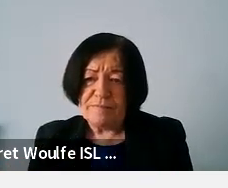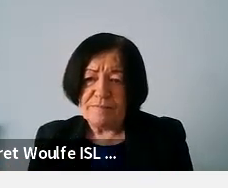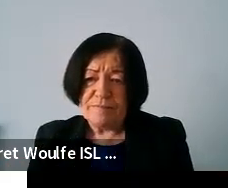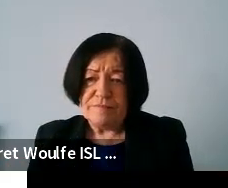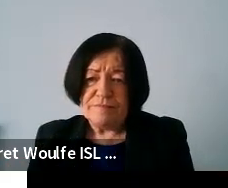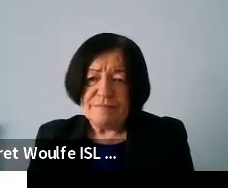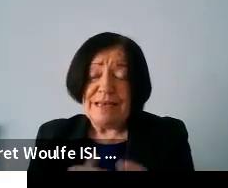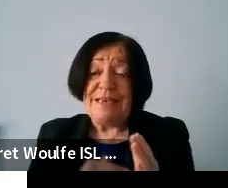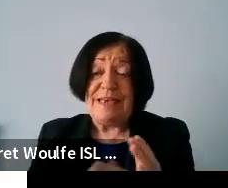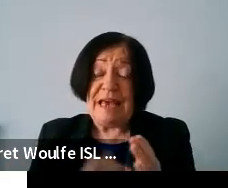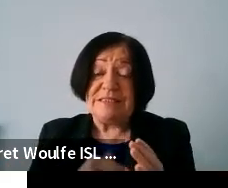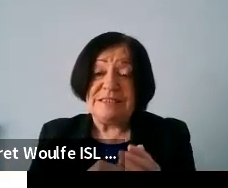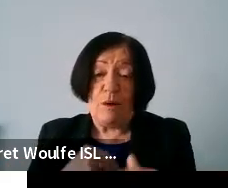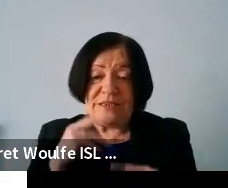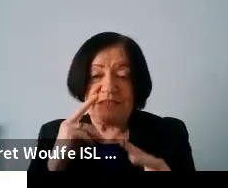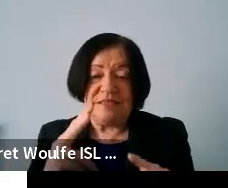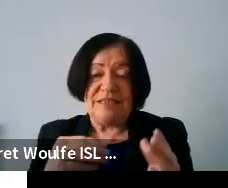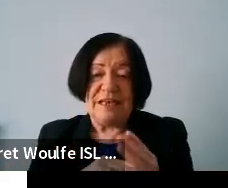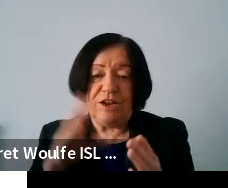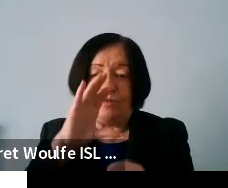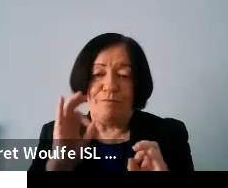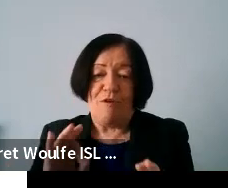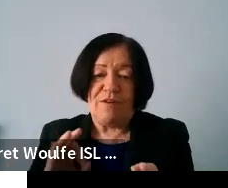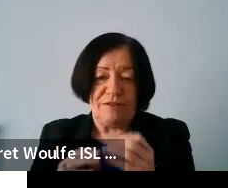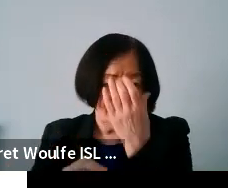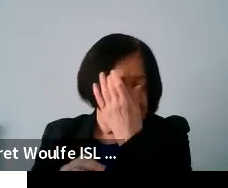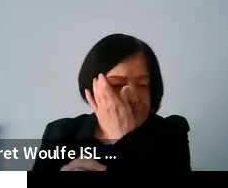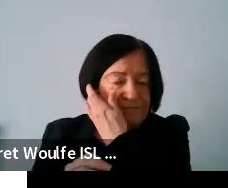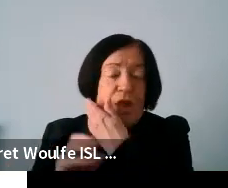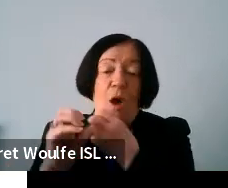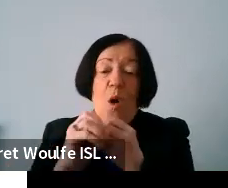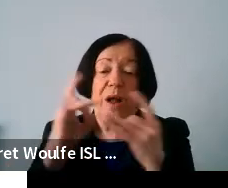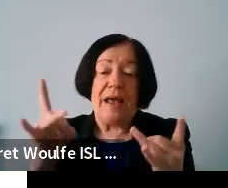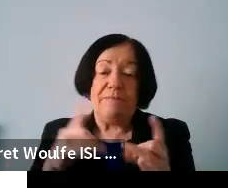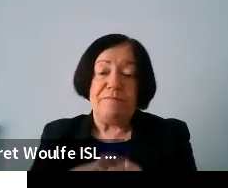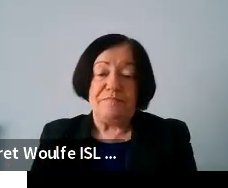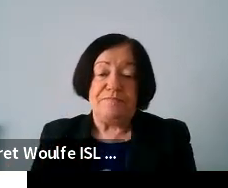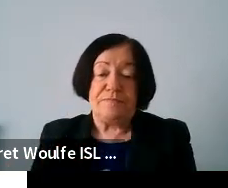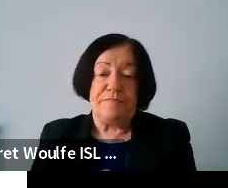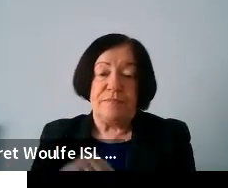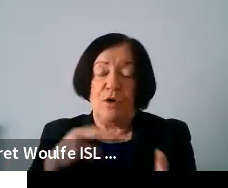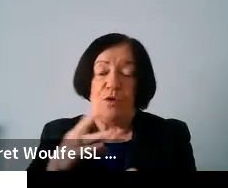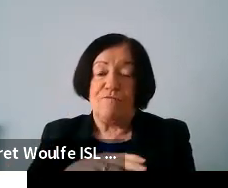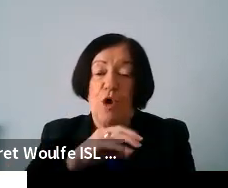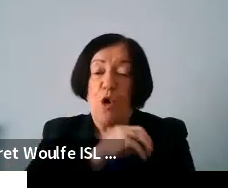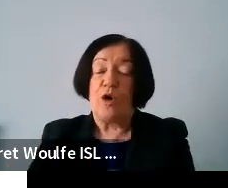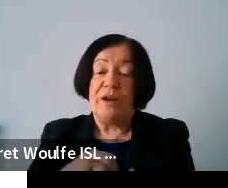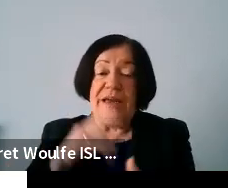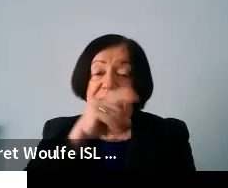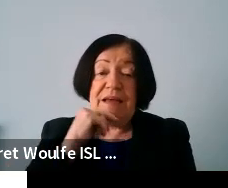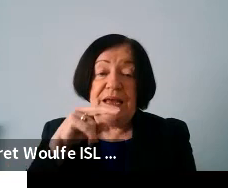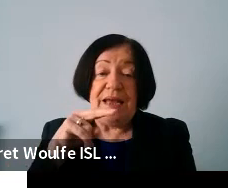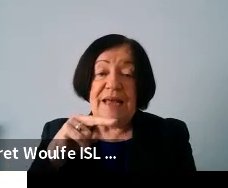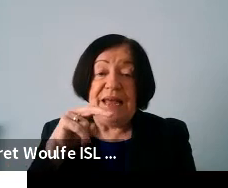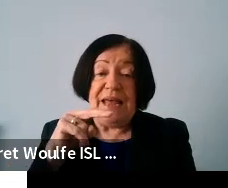uh yes we see yes that looks perfect okay so um i work for an organization called nest